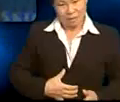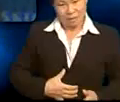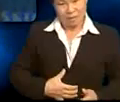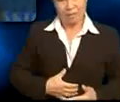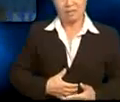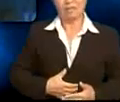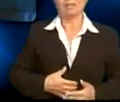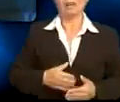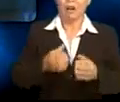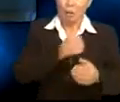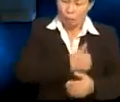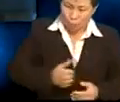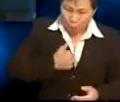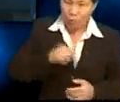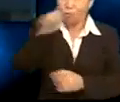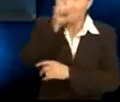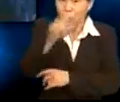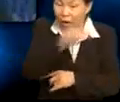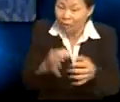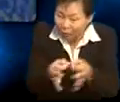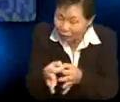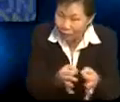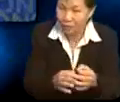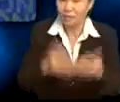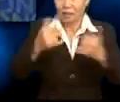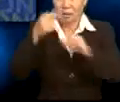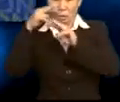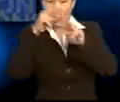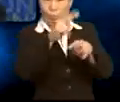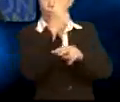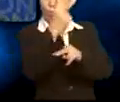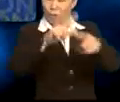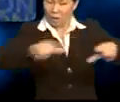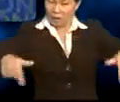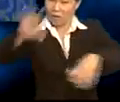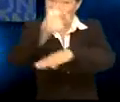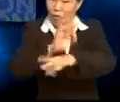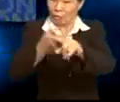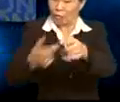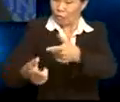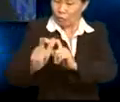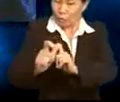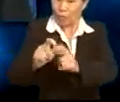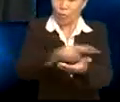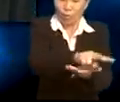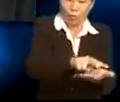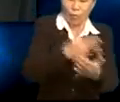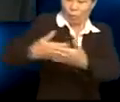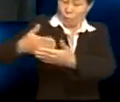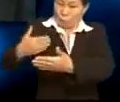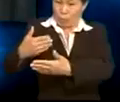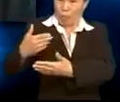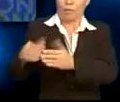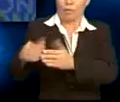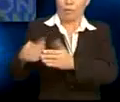to inquire, and to explain. Now, let's take a look at two other language functions from the Fisher Boys video before